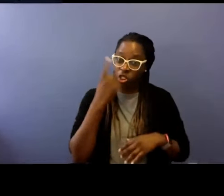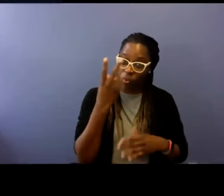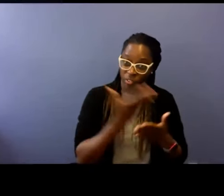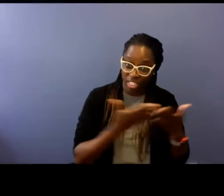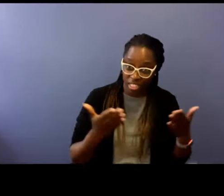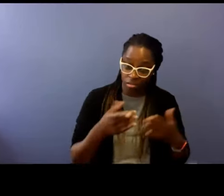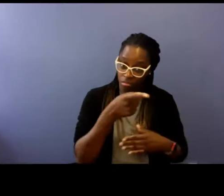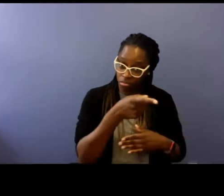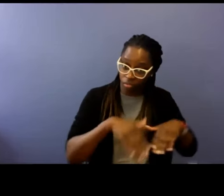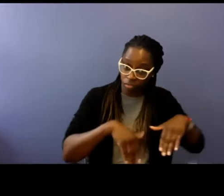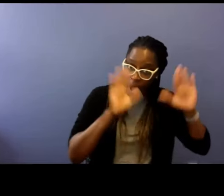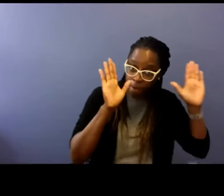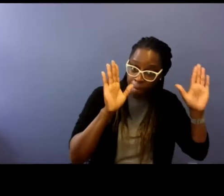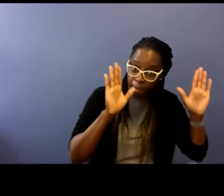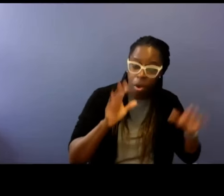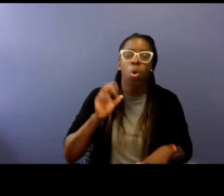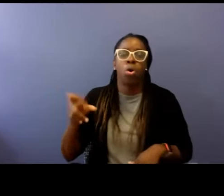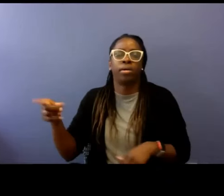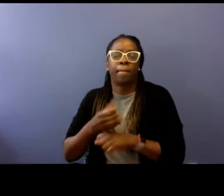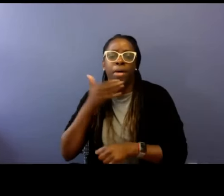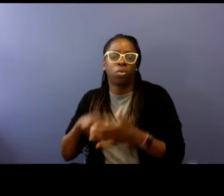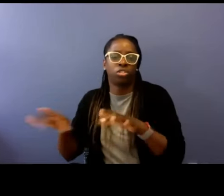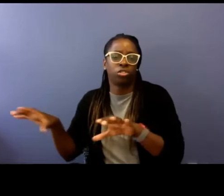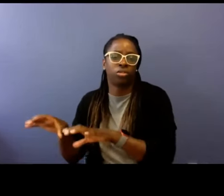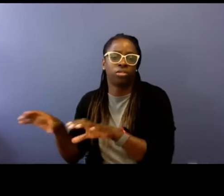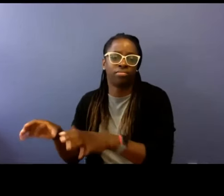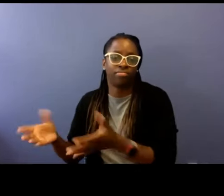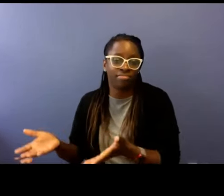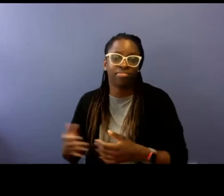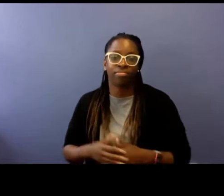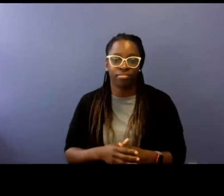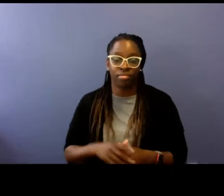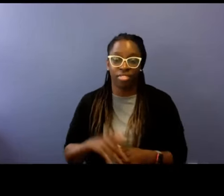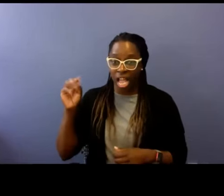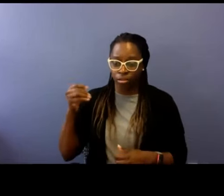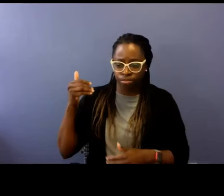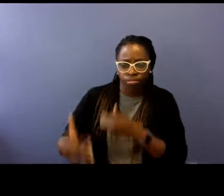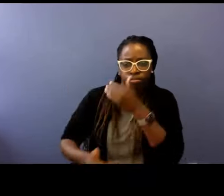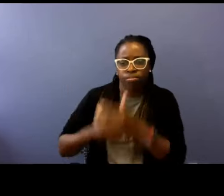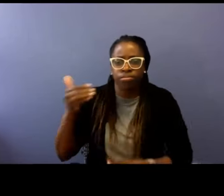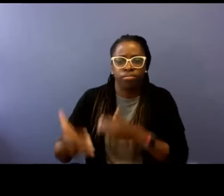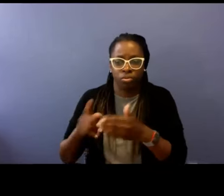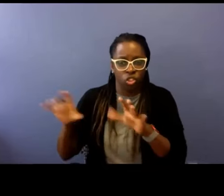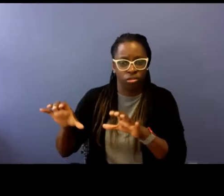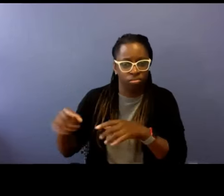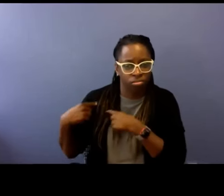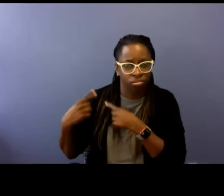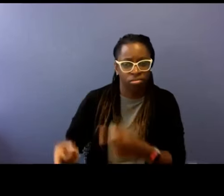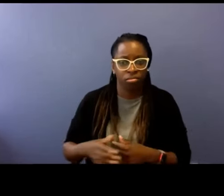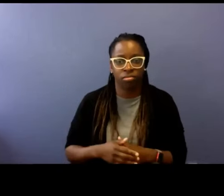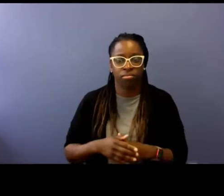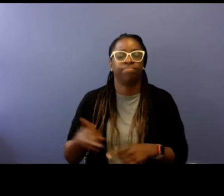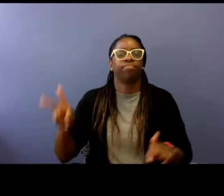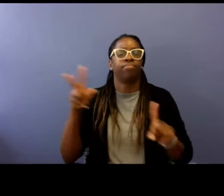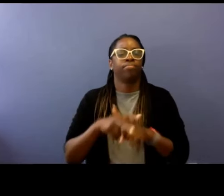you either do one or two things. either give up or you get better at what you do. And Tom got better at